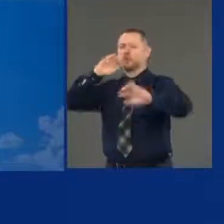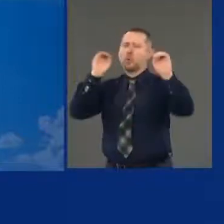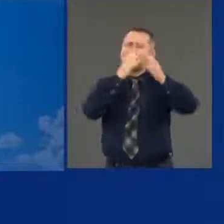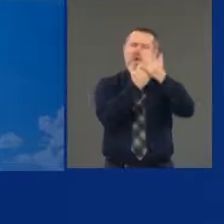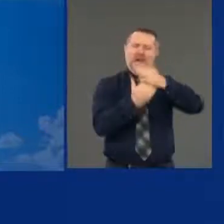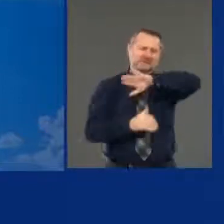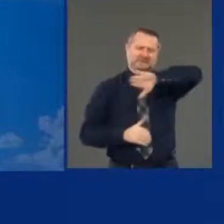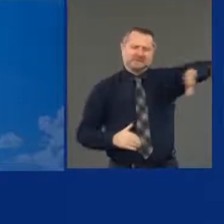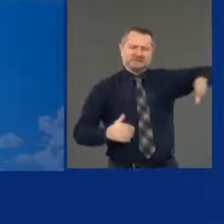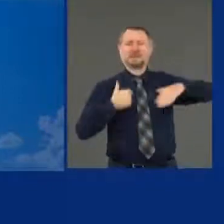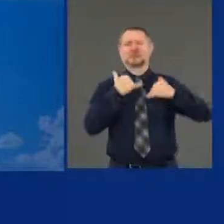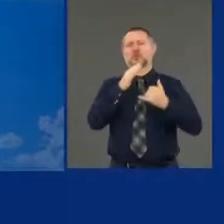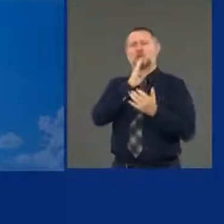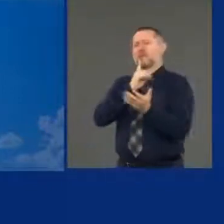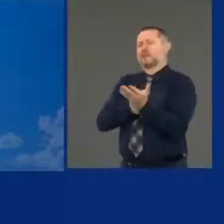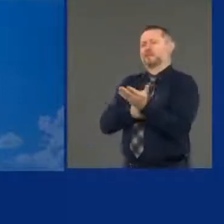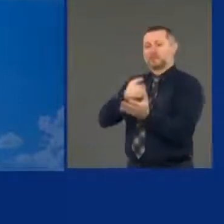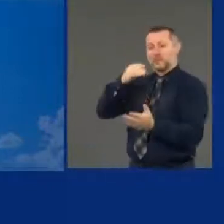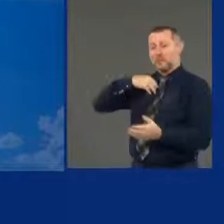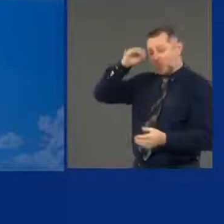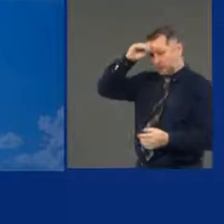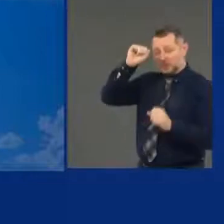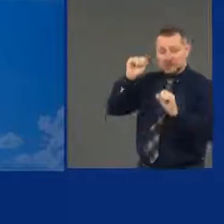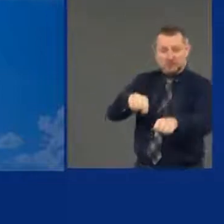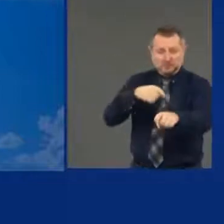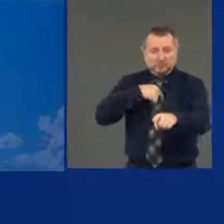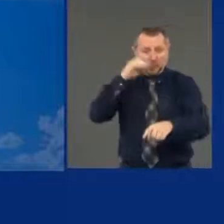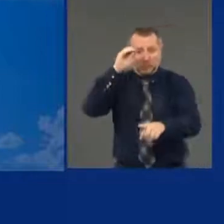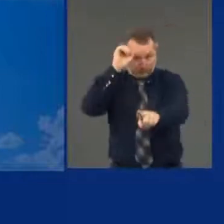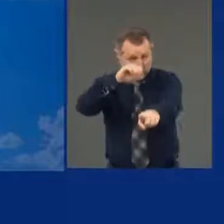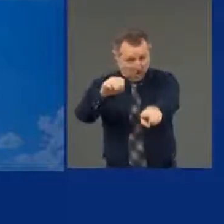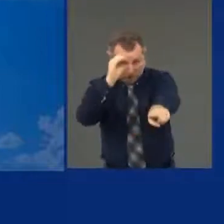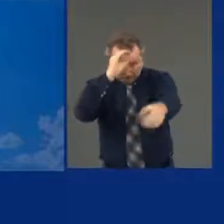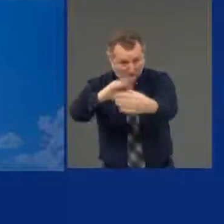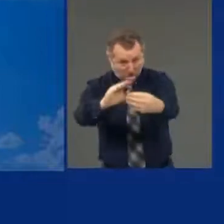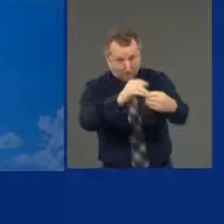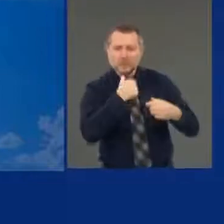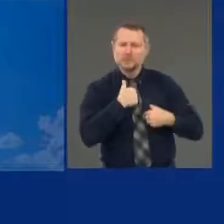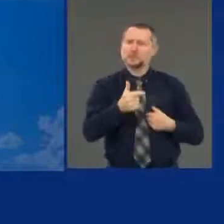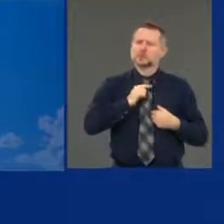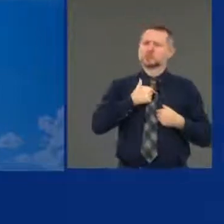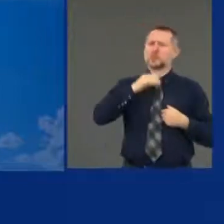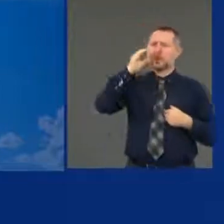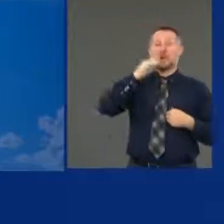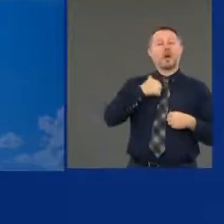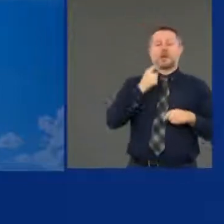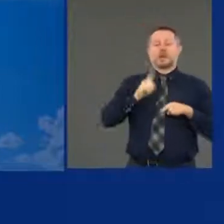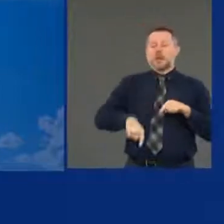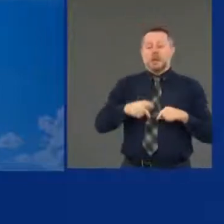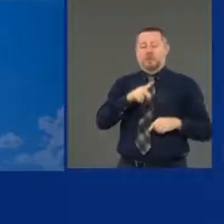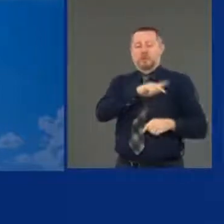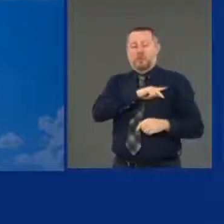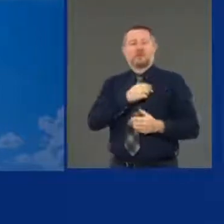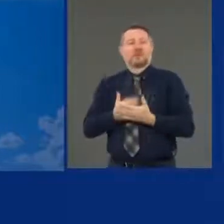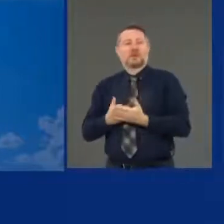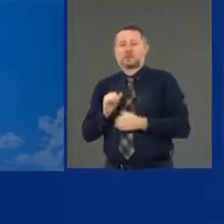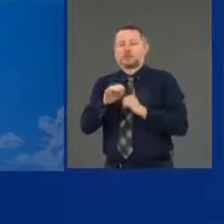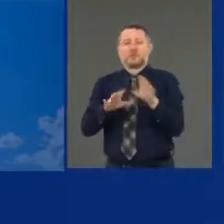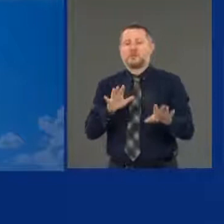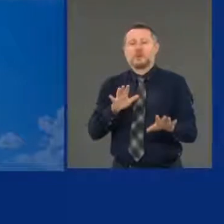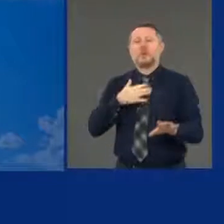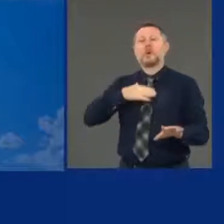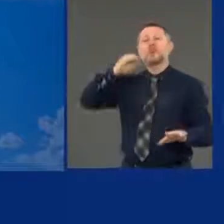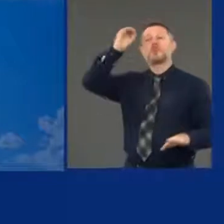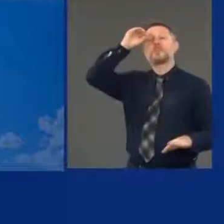can have your own opinion. You can't have your own facts. As I have many cause to remind people